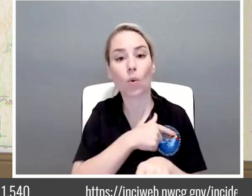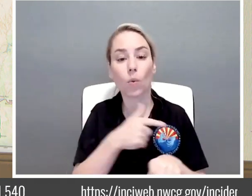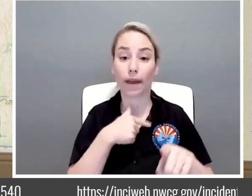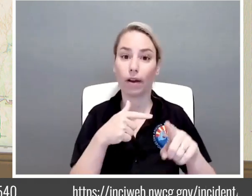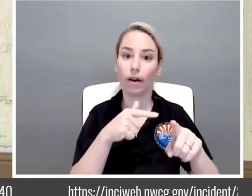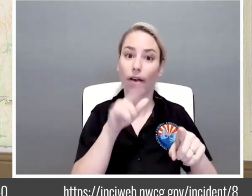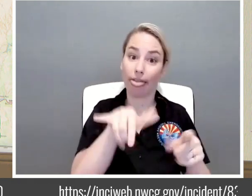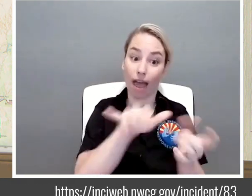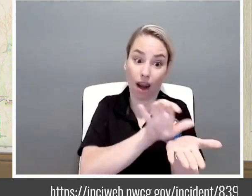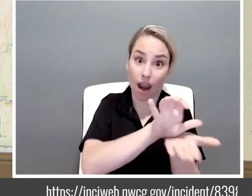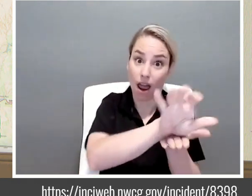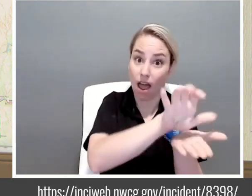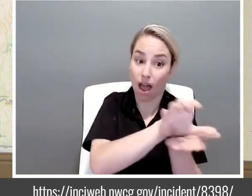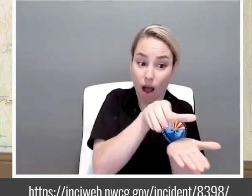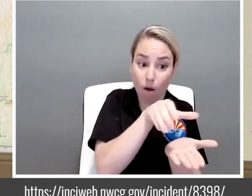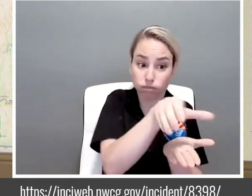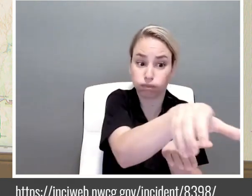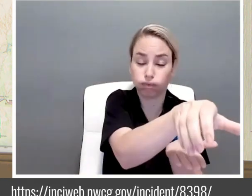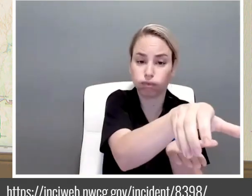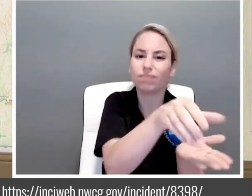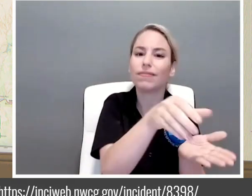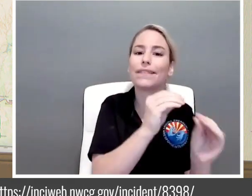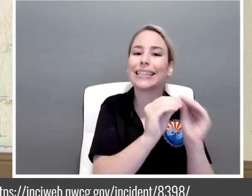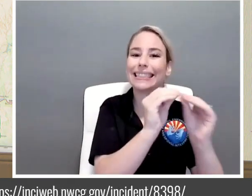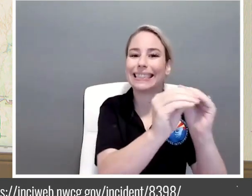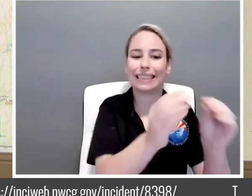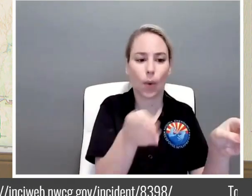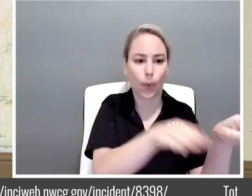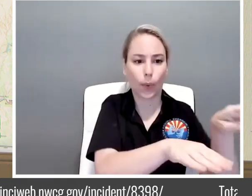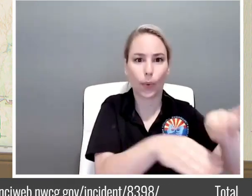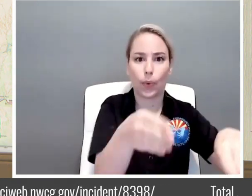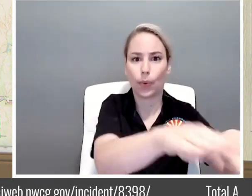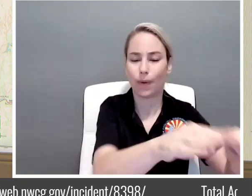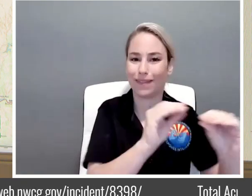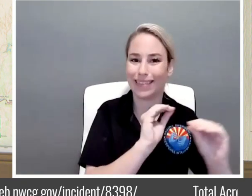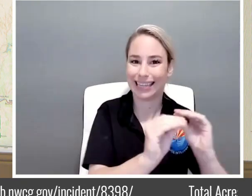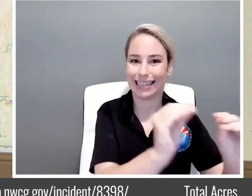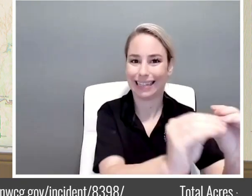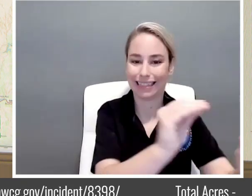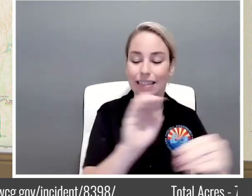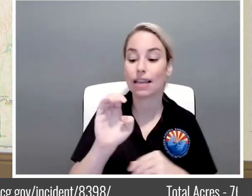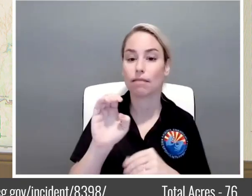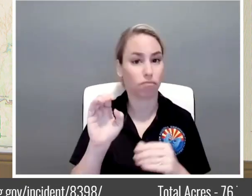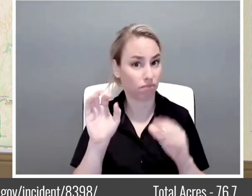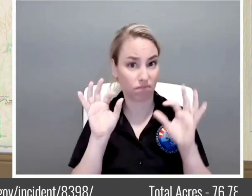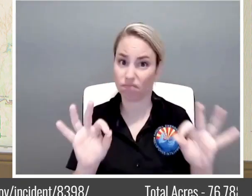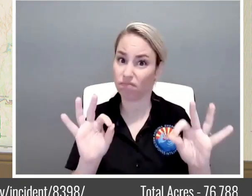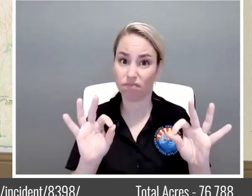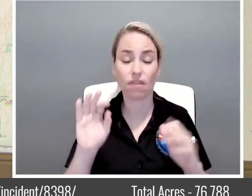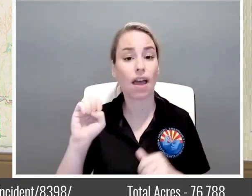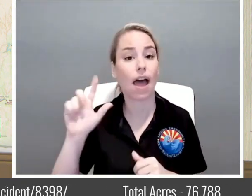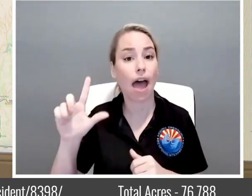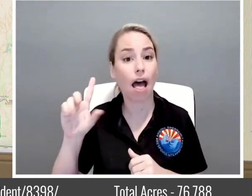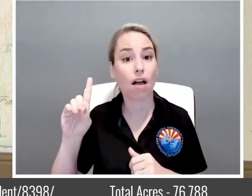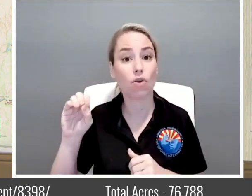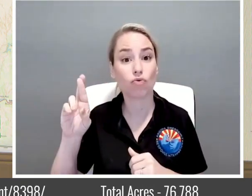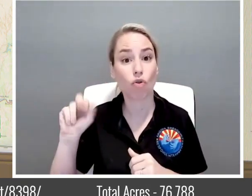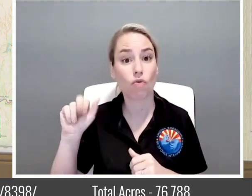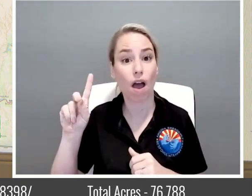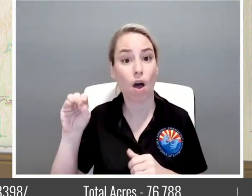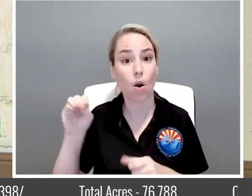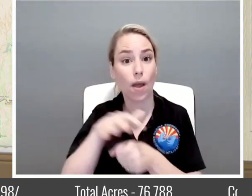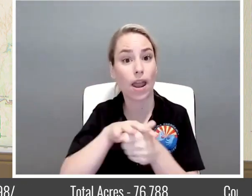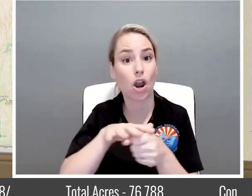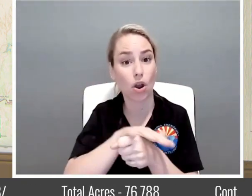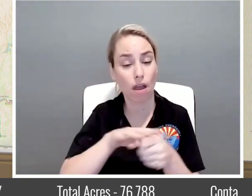going very well we have down here in El Dorado County on the El Dorado they're working on the Wentworth